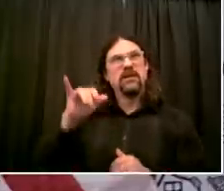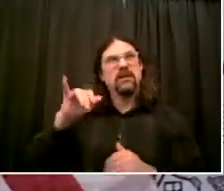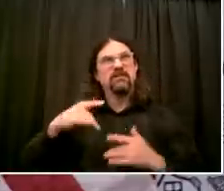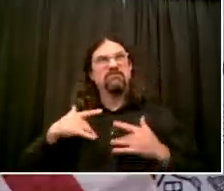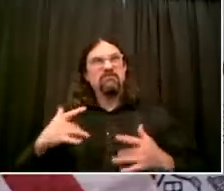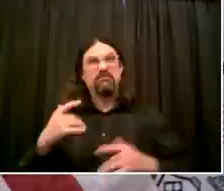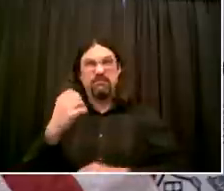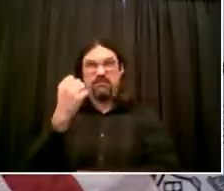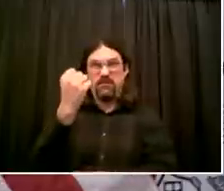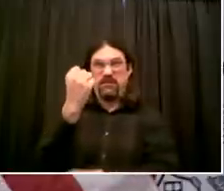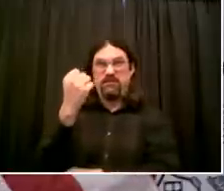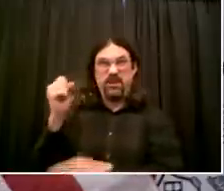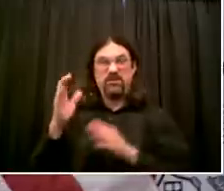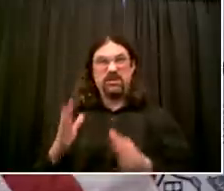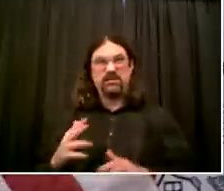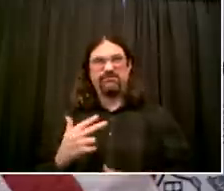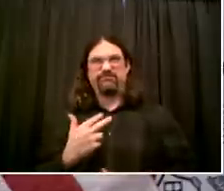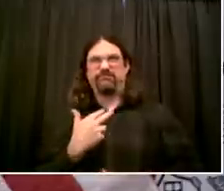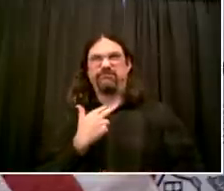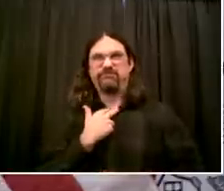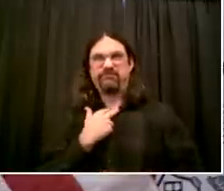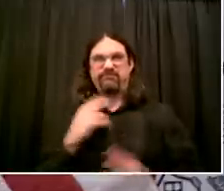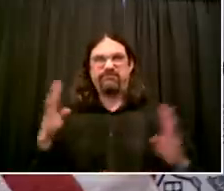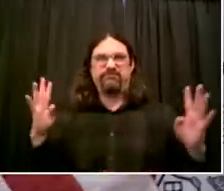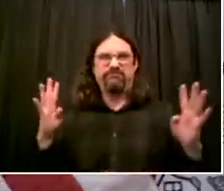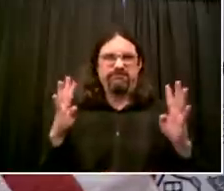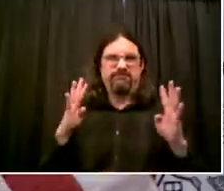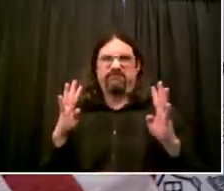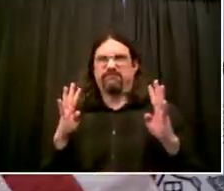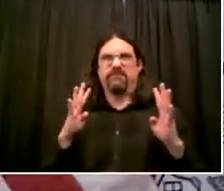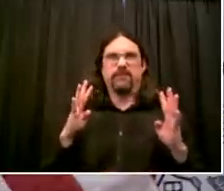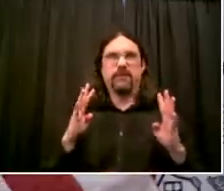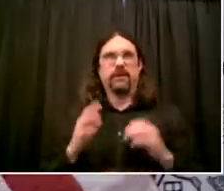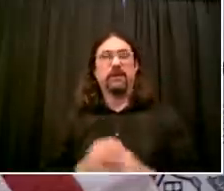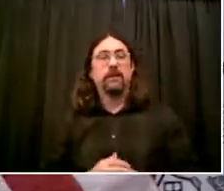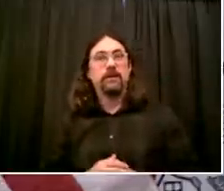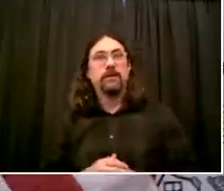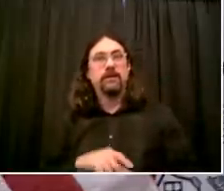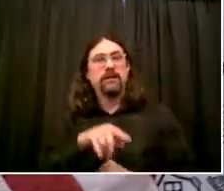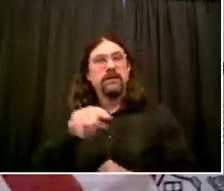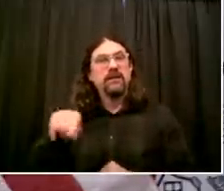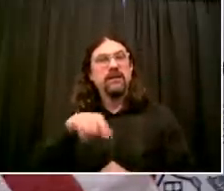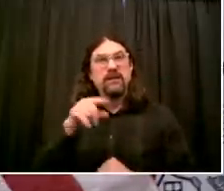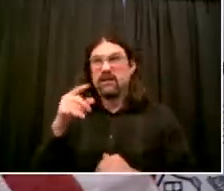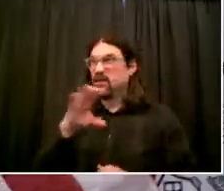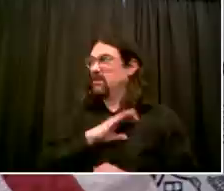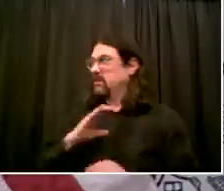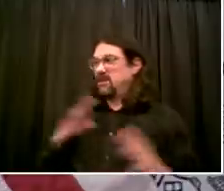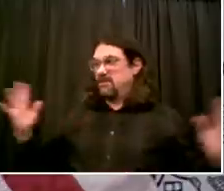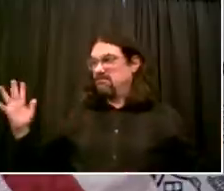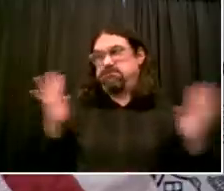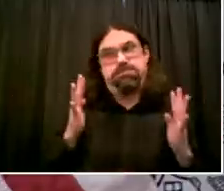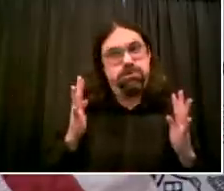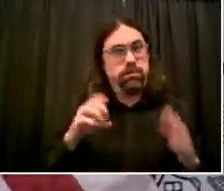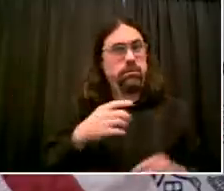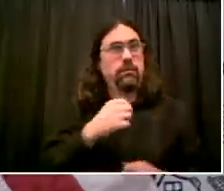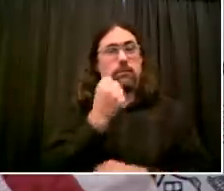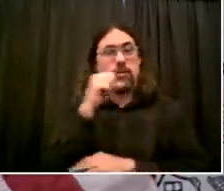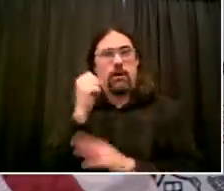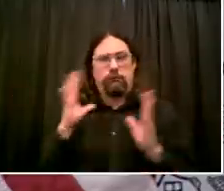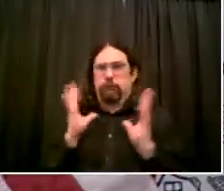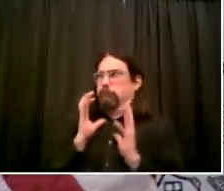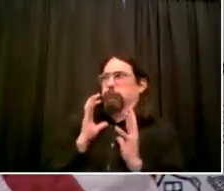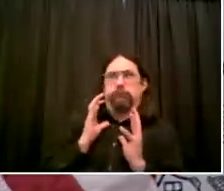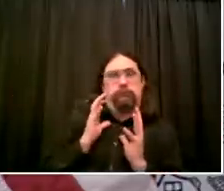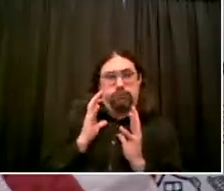they knew that City Hall staffers were not permitted to leave. So I'm wondering, had you spoken to the City Hall staffers when you praised the NYPD's